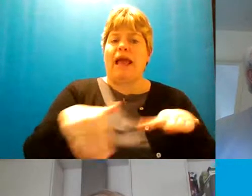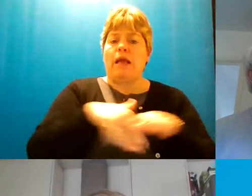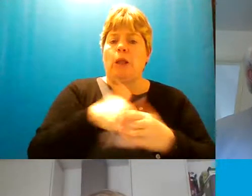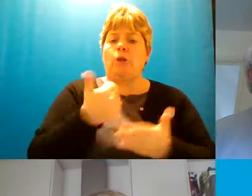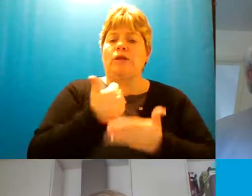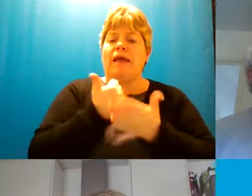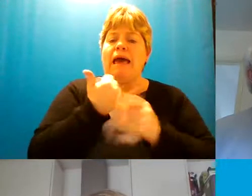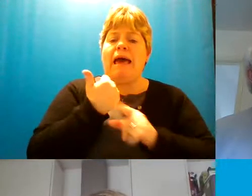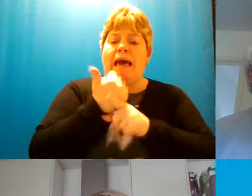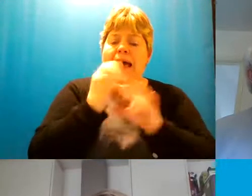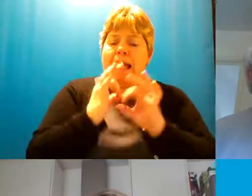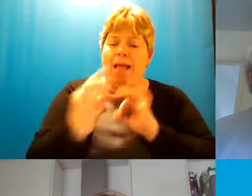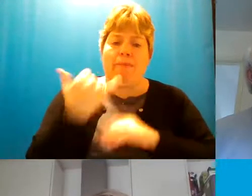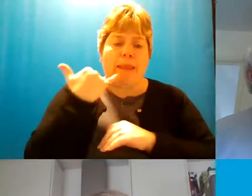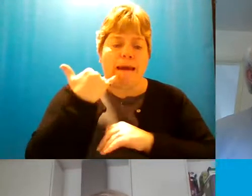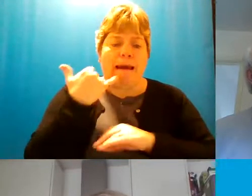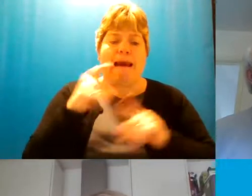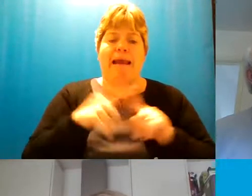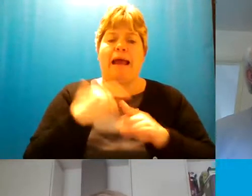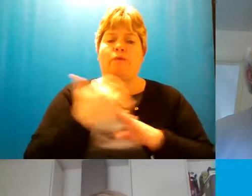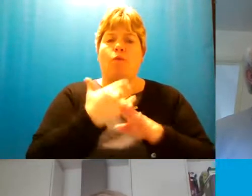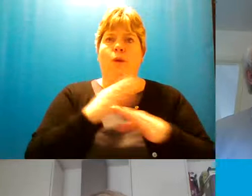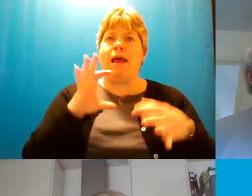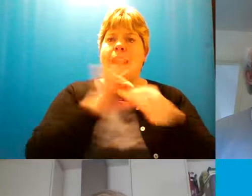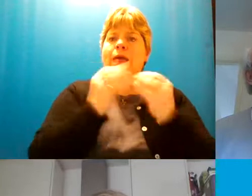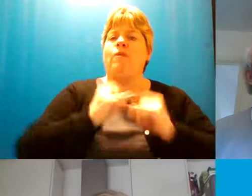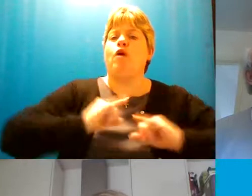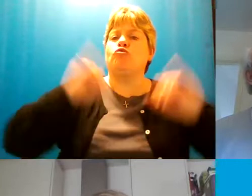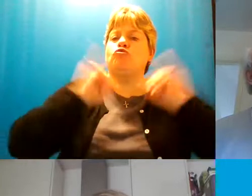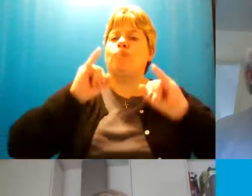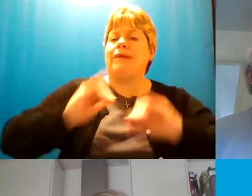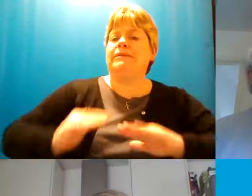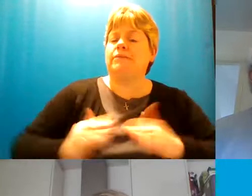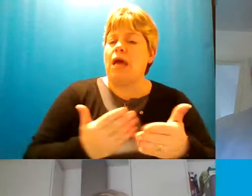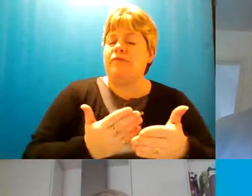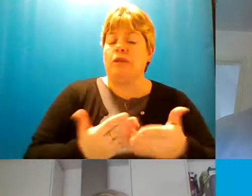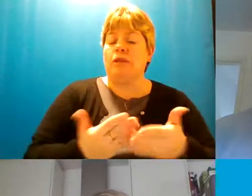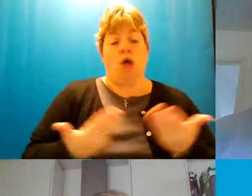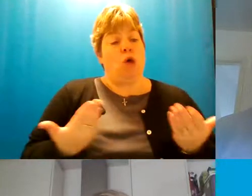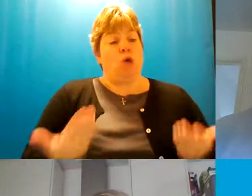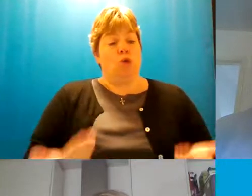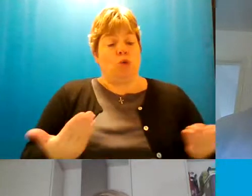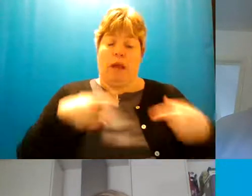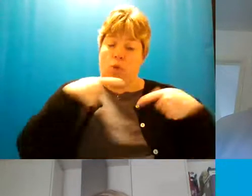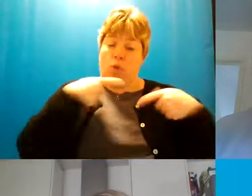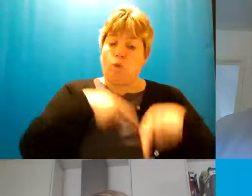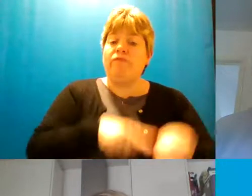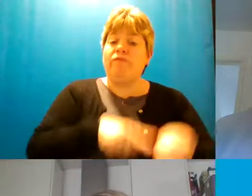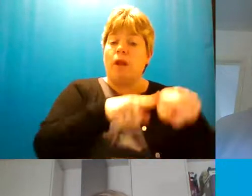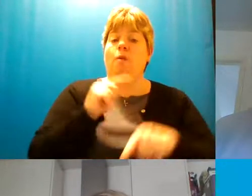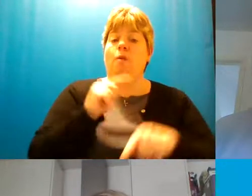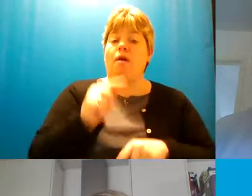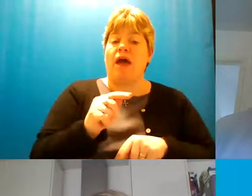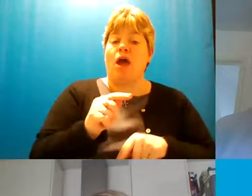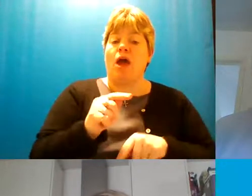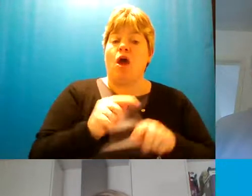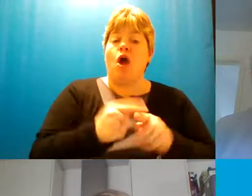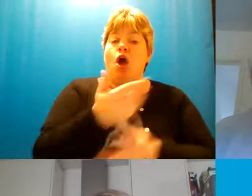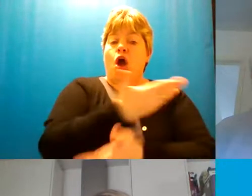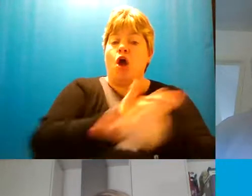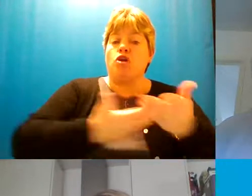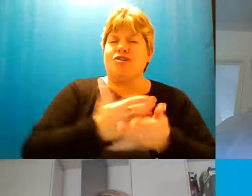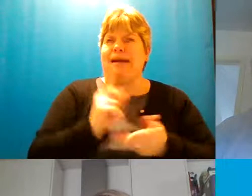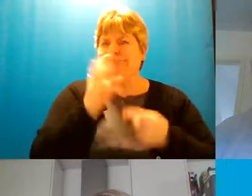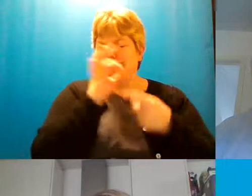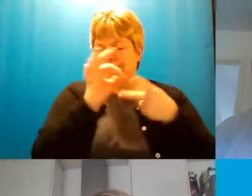and some of the work that we were doing around around crisis services and what we wanted to do today was follow up on that actually and share with you some of the